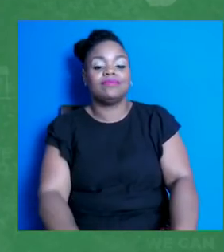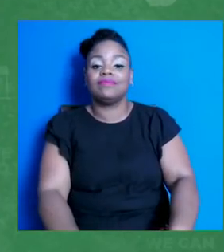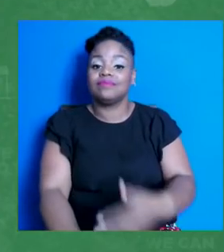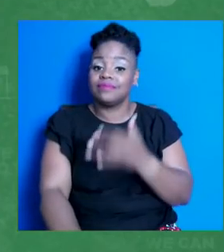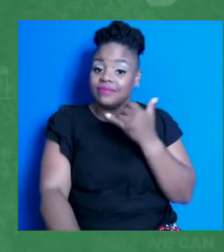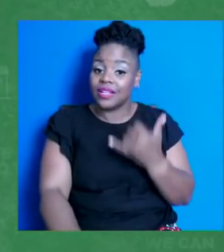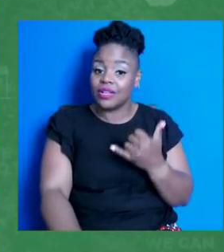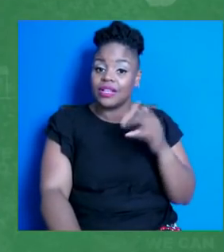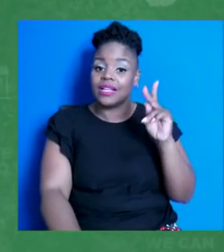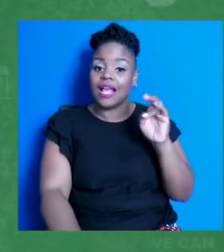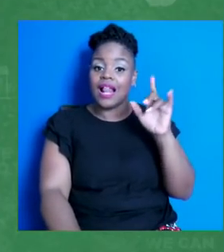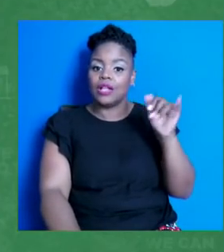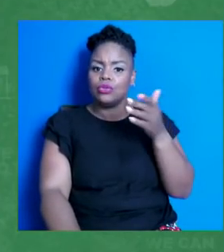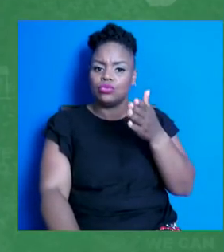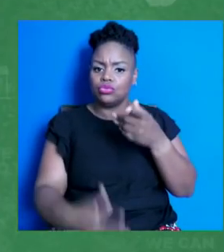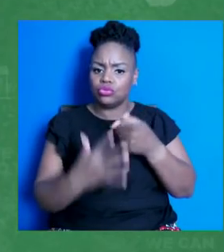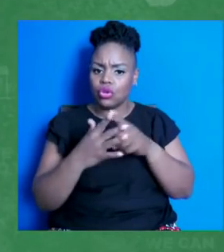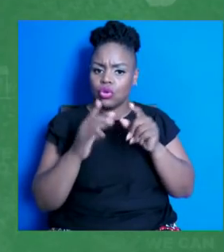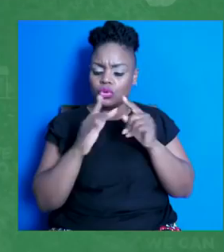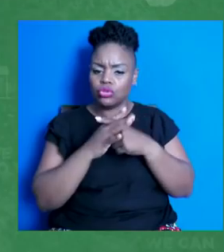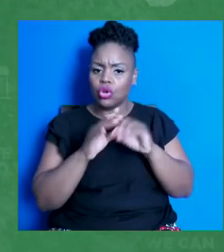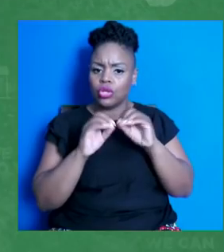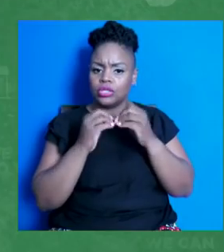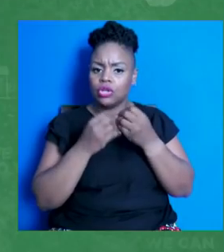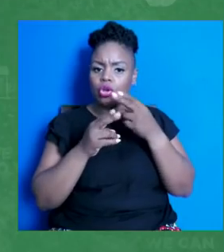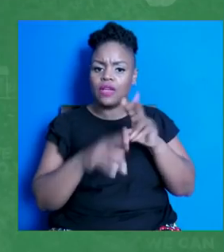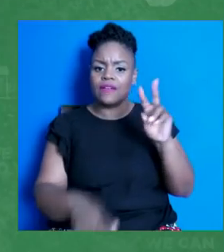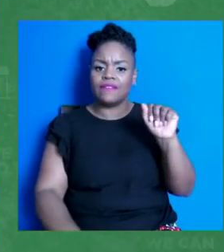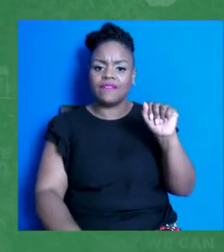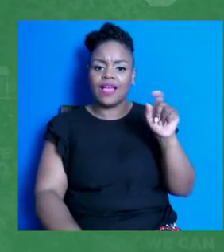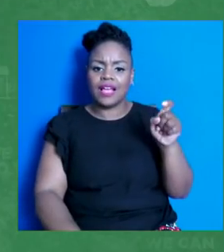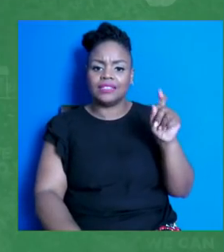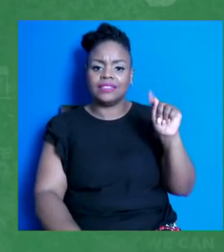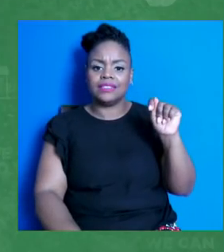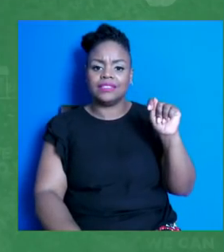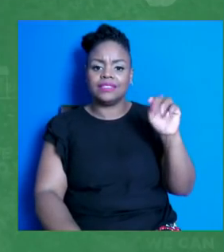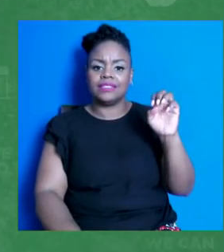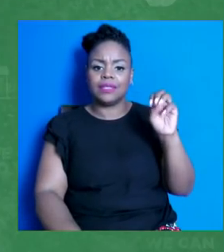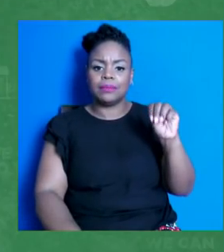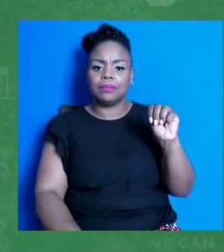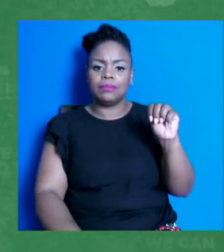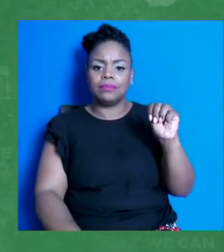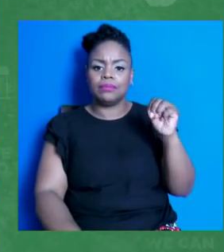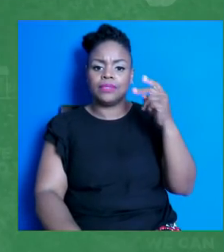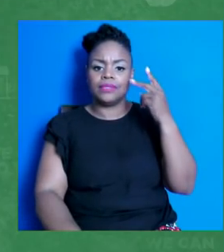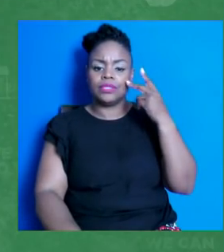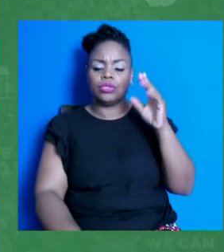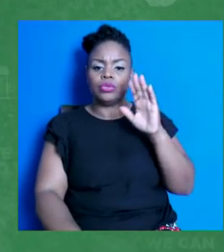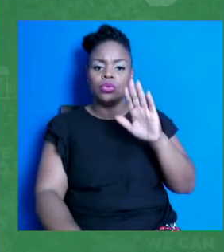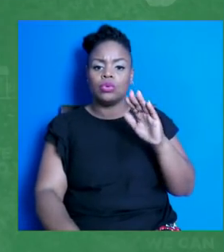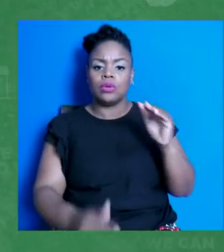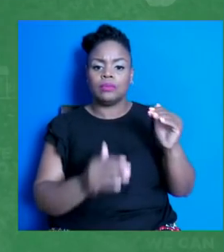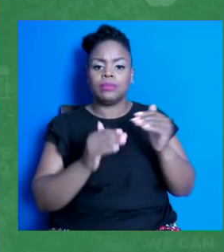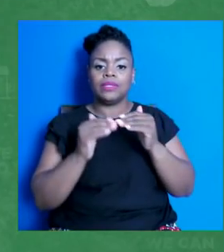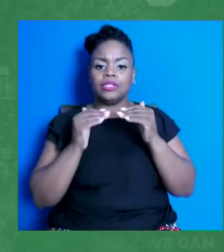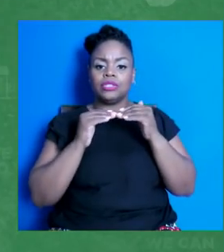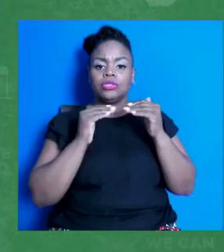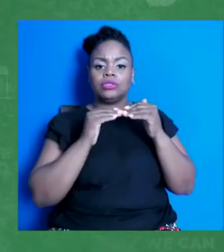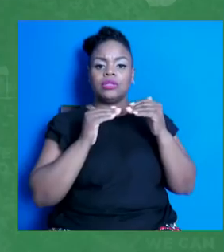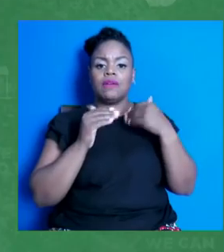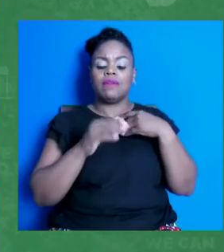organization VaxTeen after seeing your peers face barriers to vaccination.